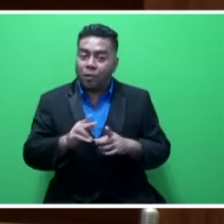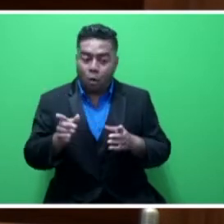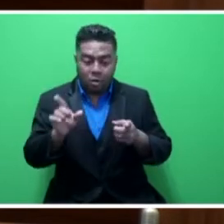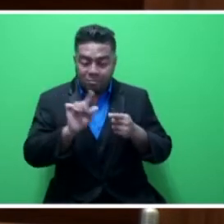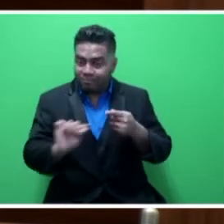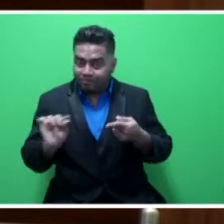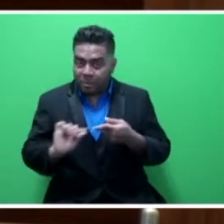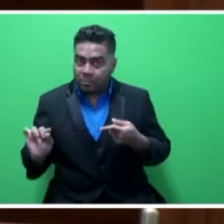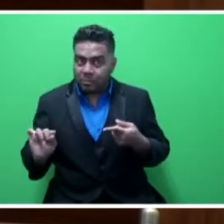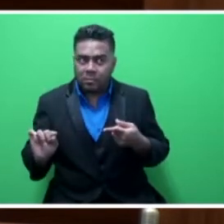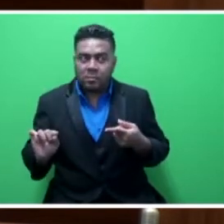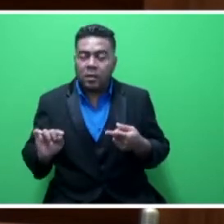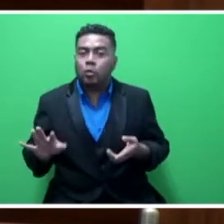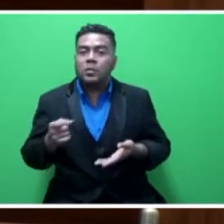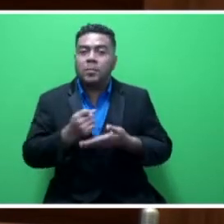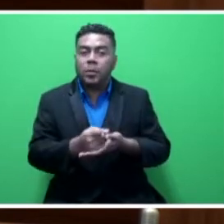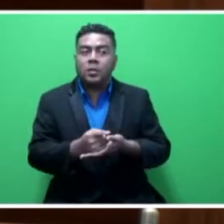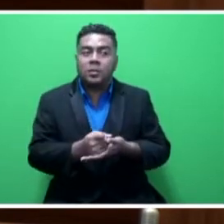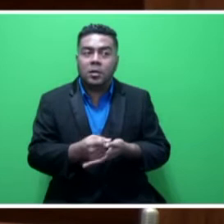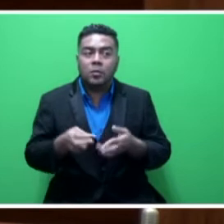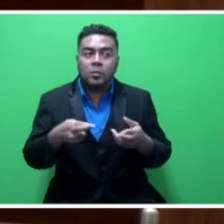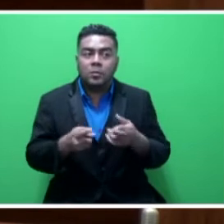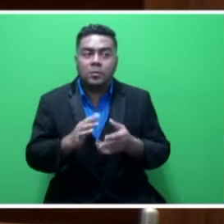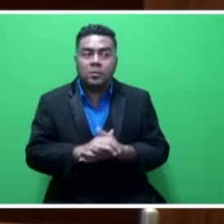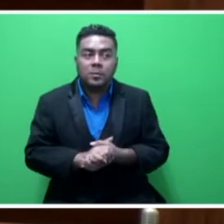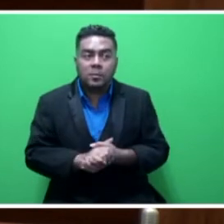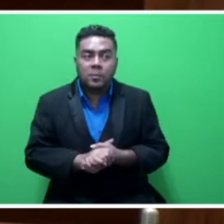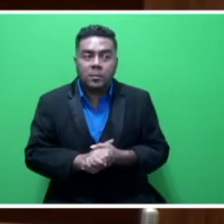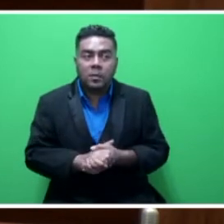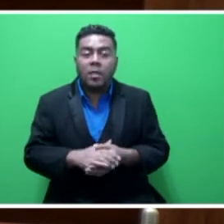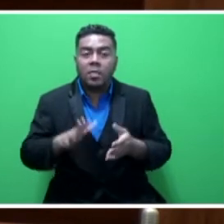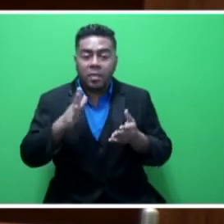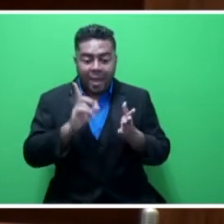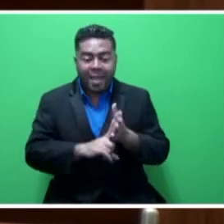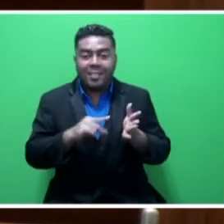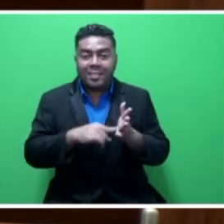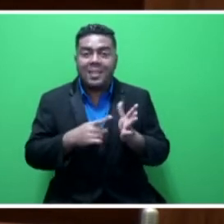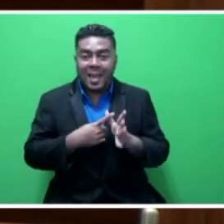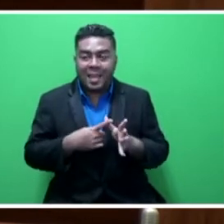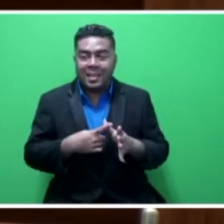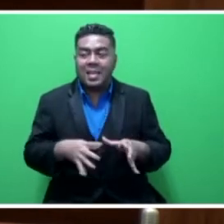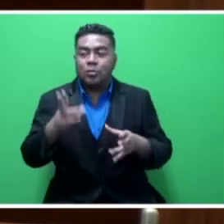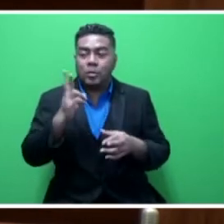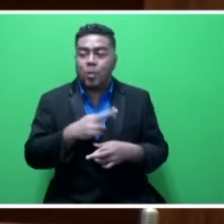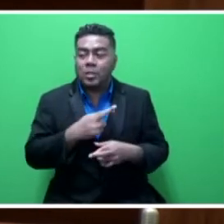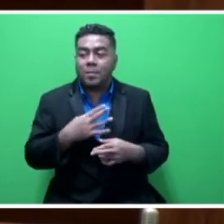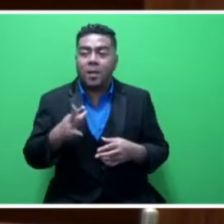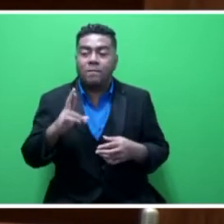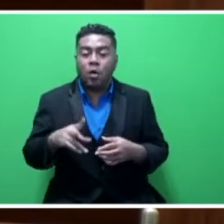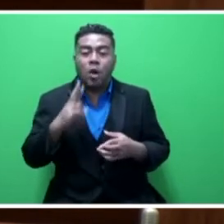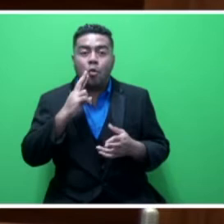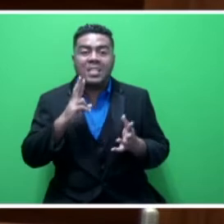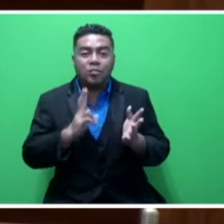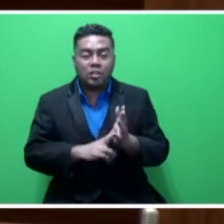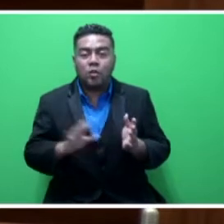funds to support road infrastructure development and maintenance. Now, the LTA, Mr. Speaker, sir, is responsible for the registration